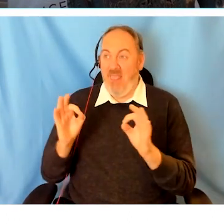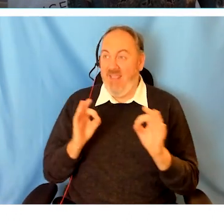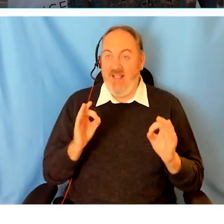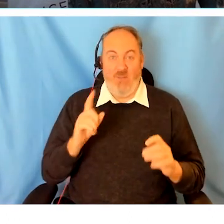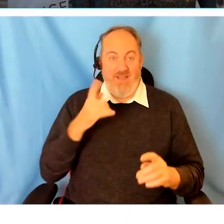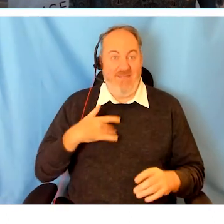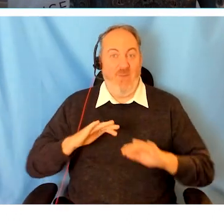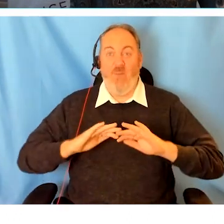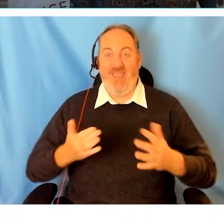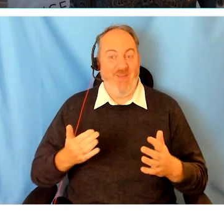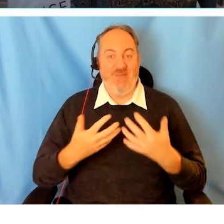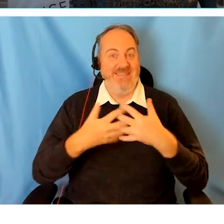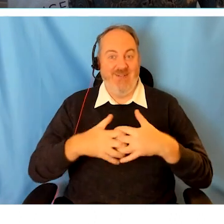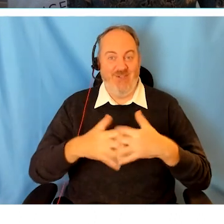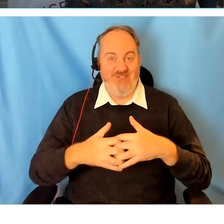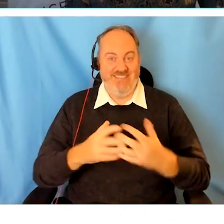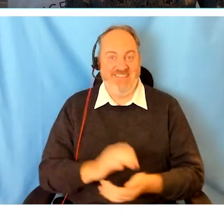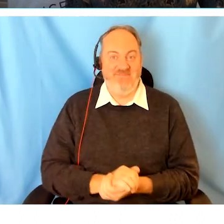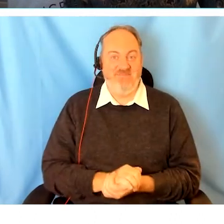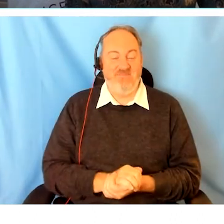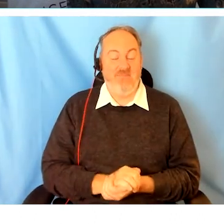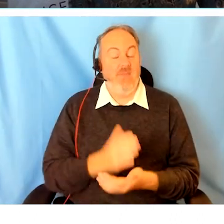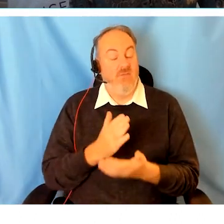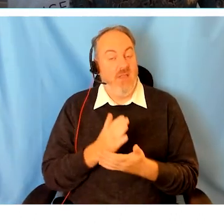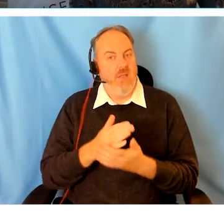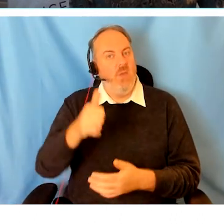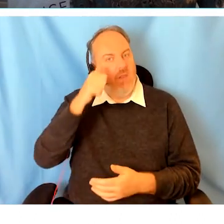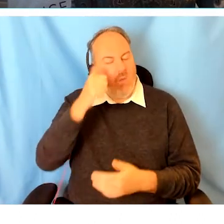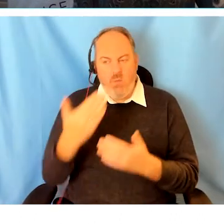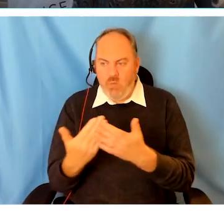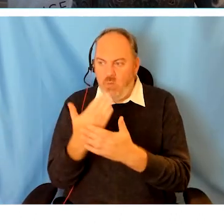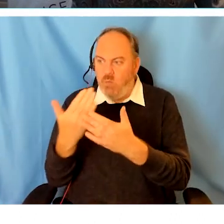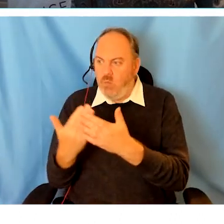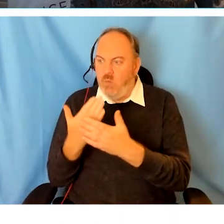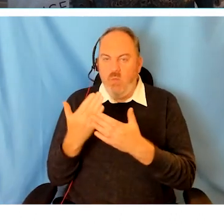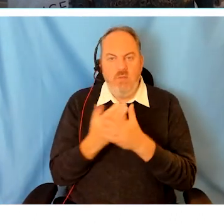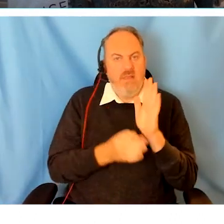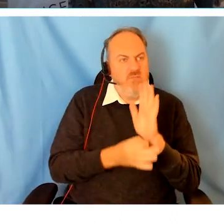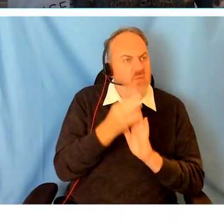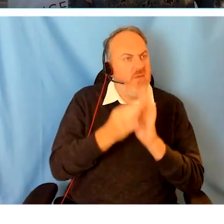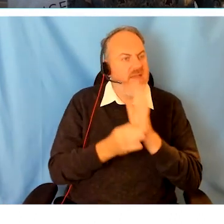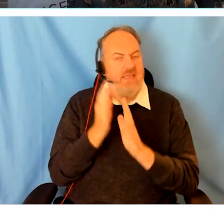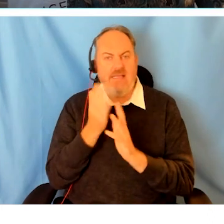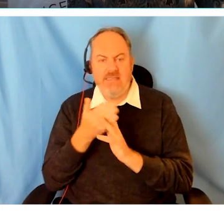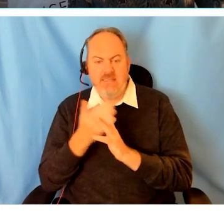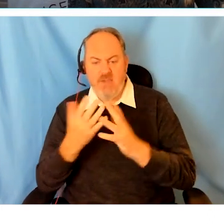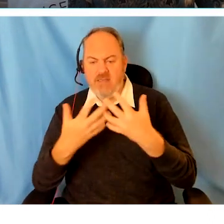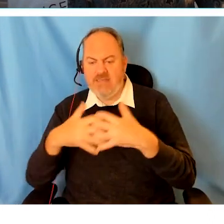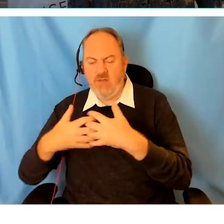Because while we've seen more technical accessibility, more sophisticated